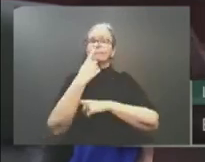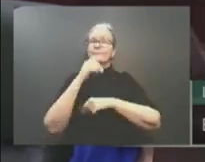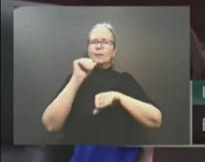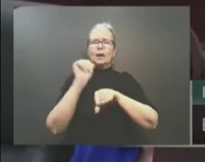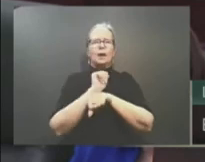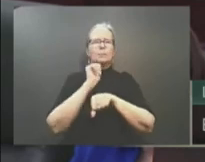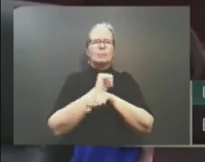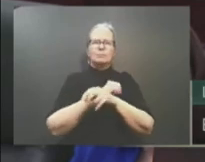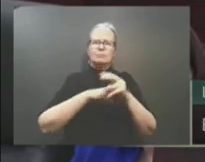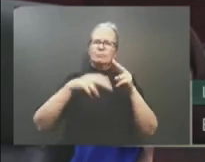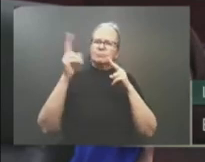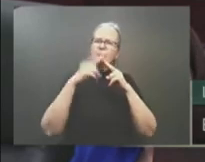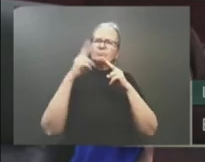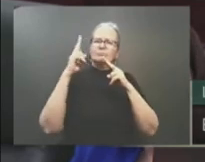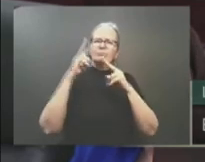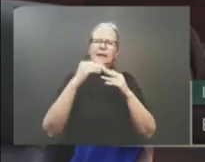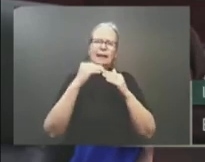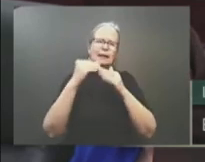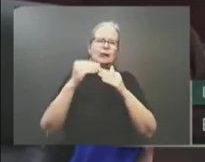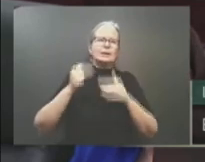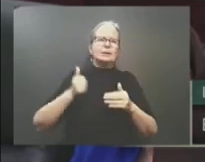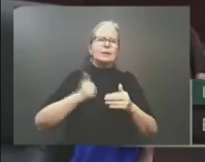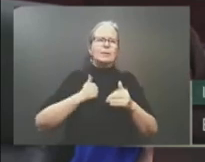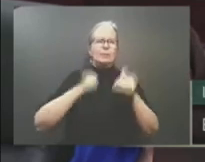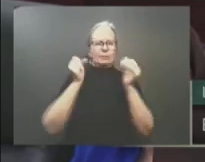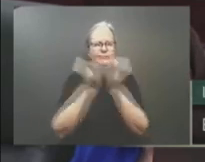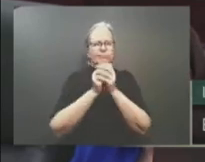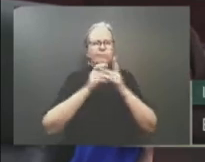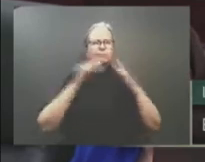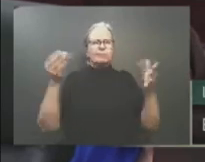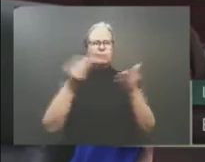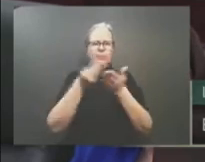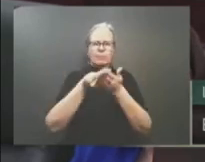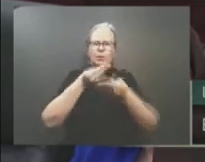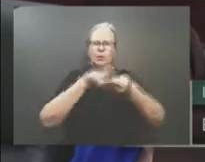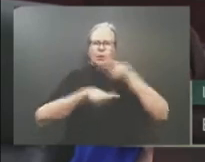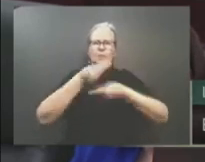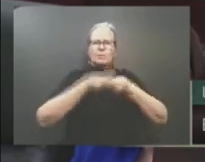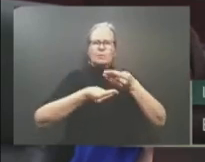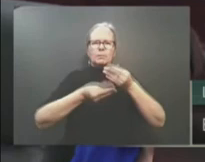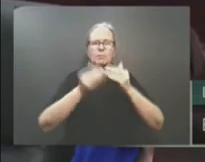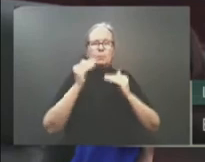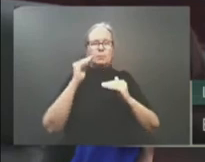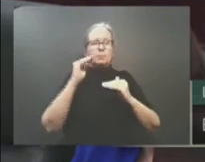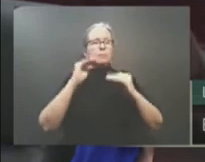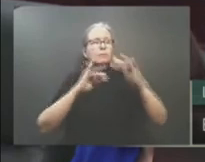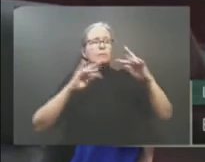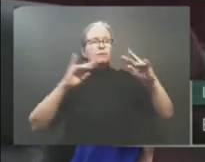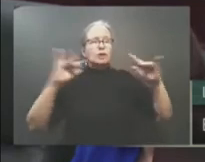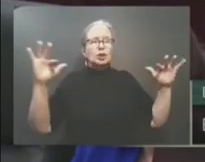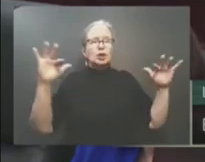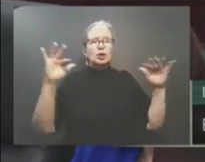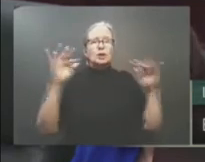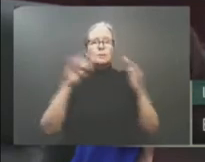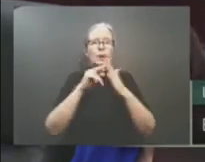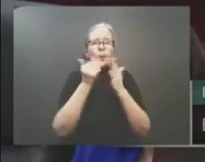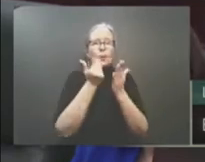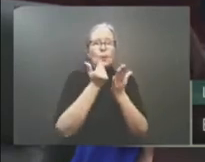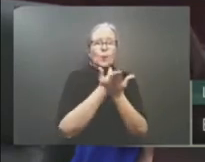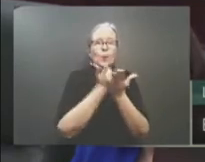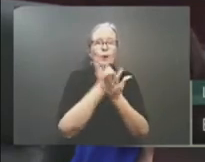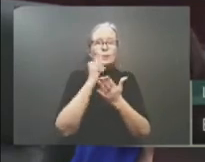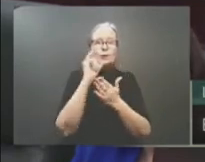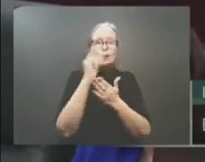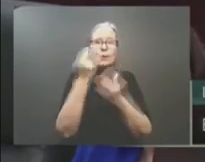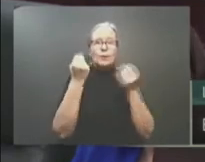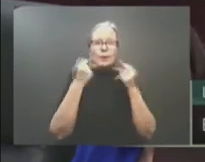a rapidly diversifying economy, there are career opportunities that didn't even exist a few years ago. Today,